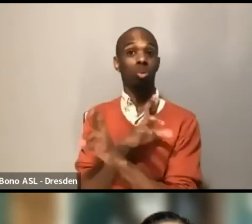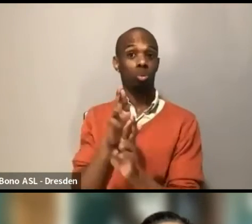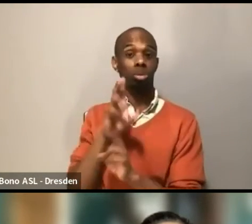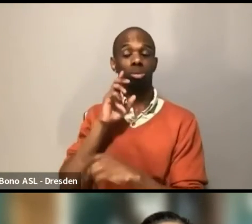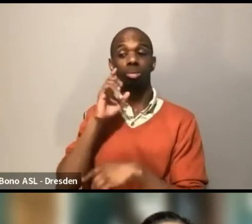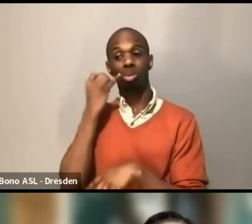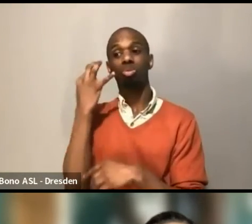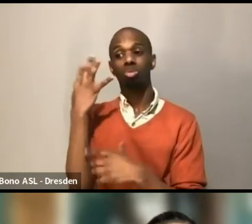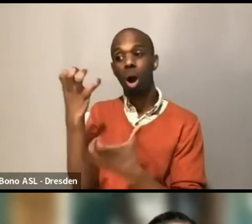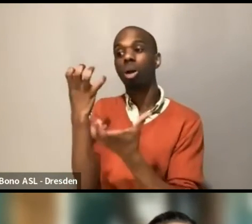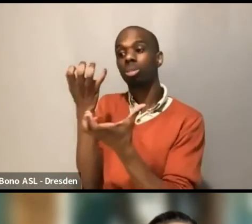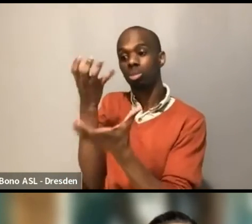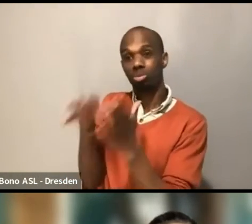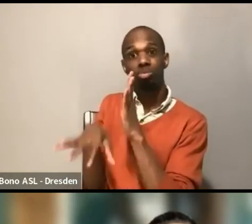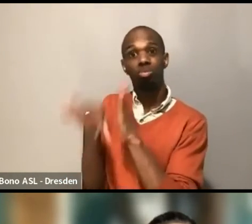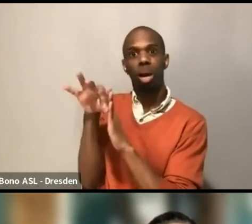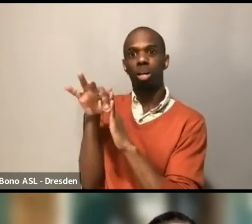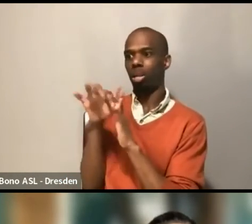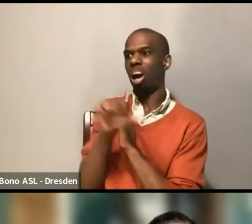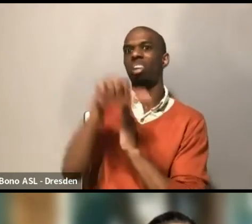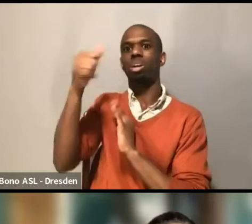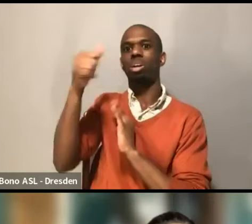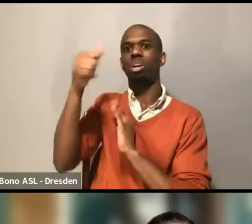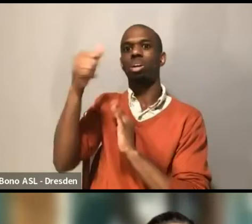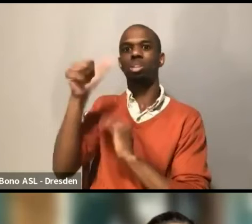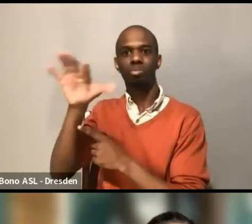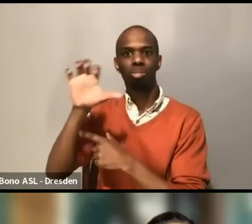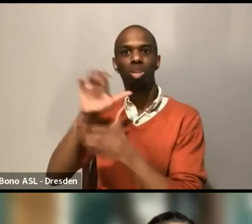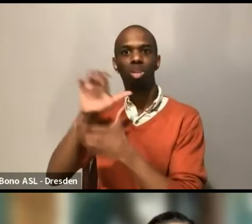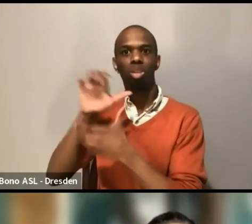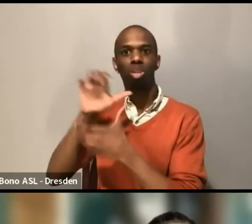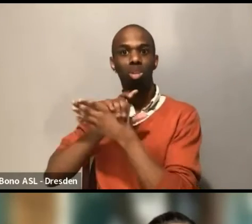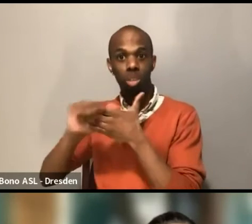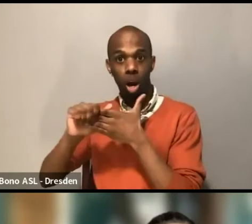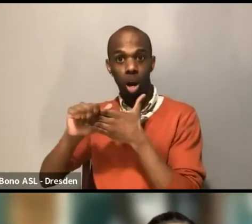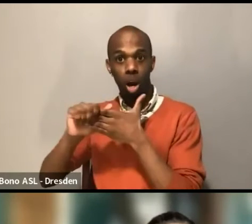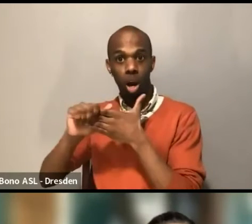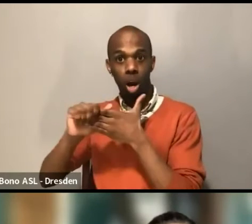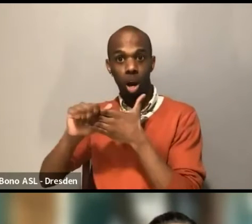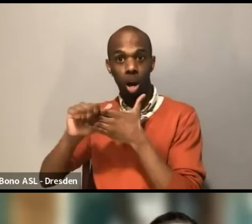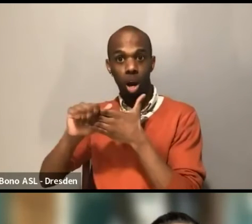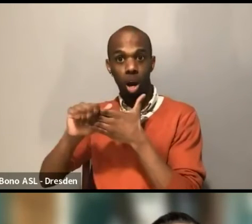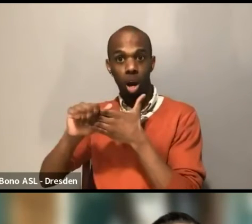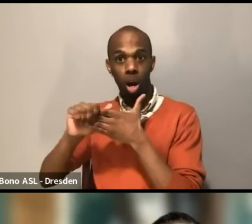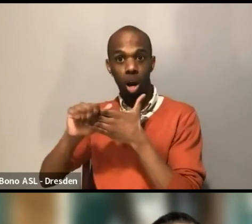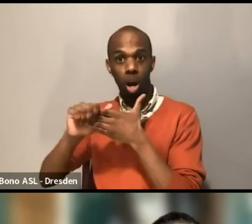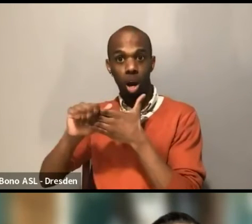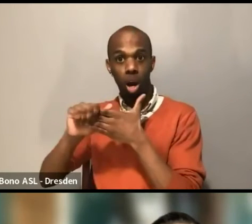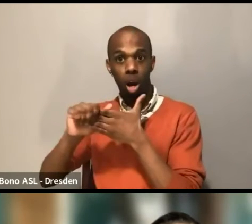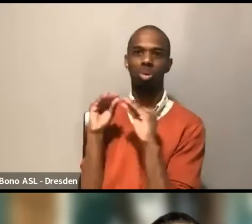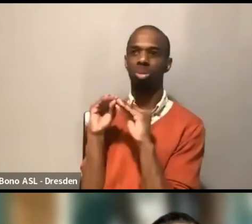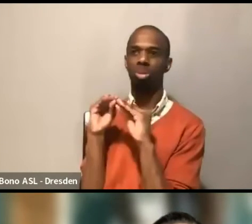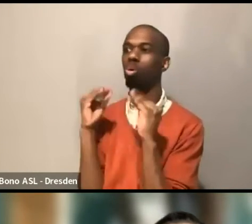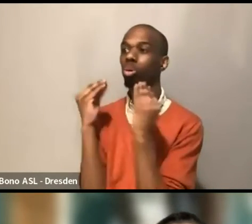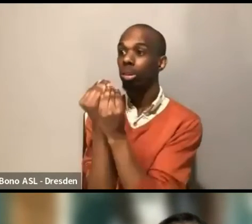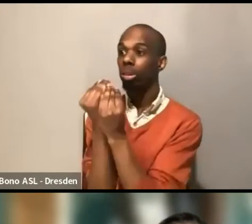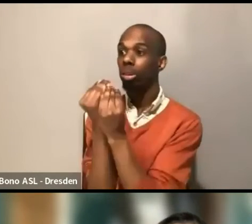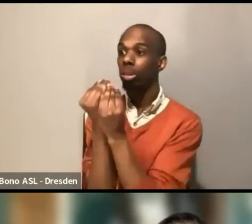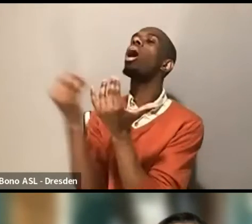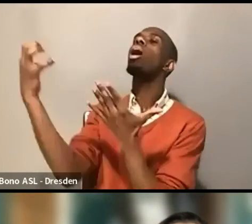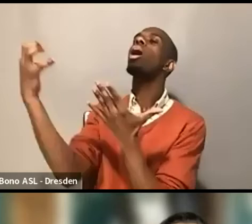be no matter the size of your organization, more strain on the individual than it is on the institution. So the question is, how are we as an organization